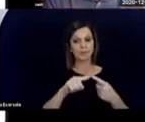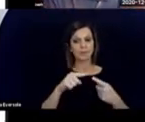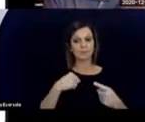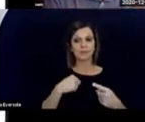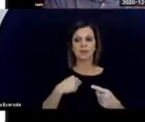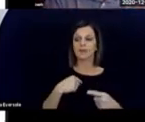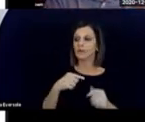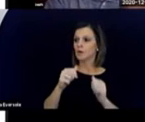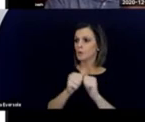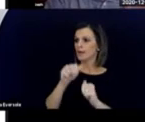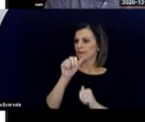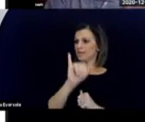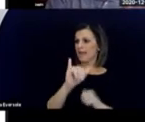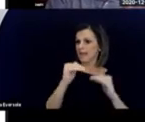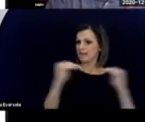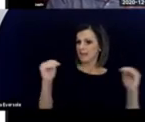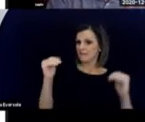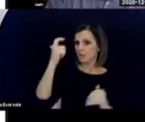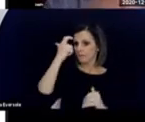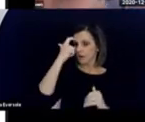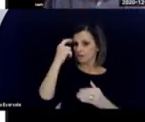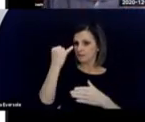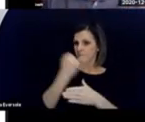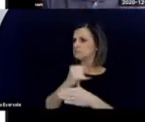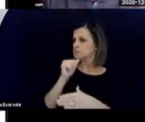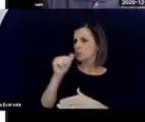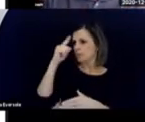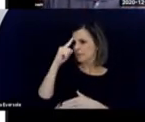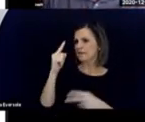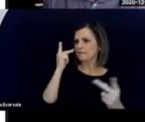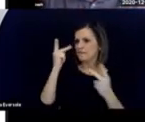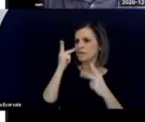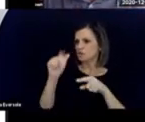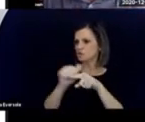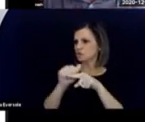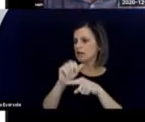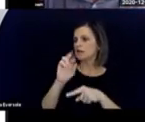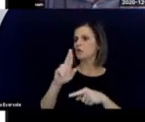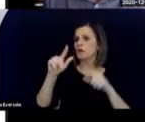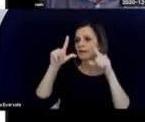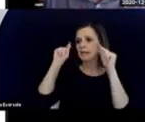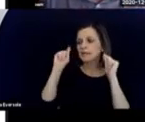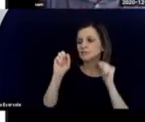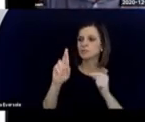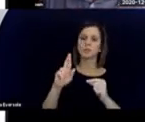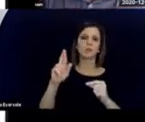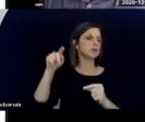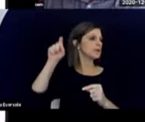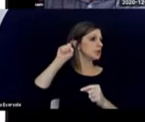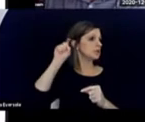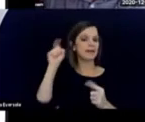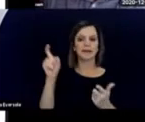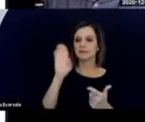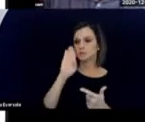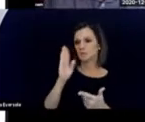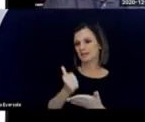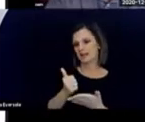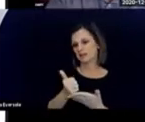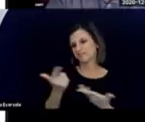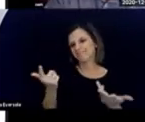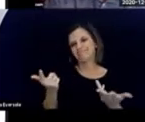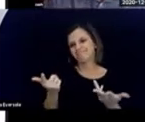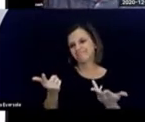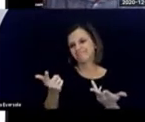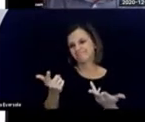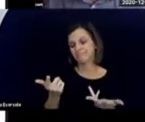this level of cognitive impairment, we don't think vision training or glasses or